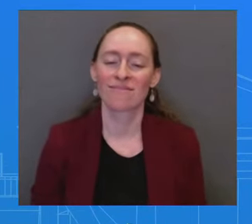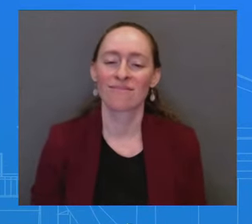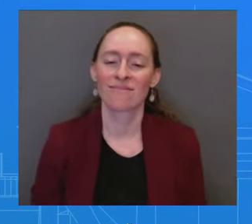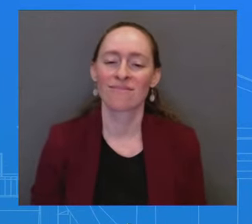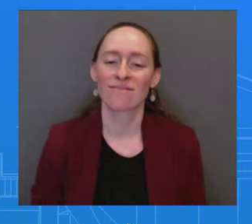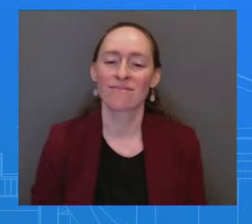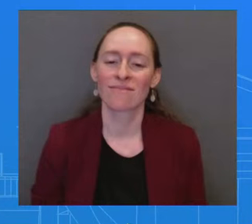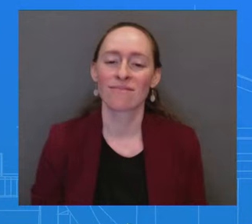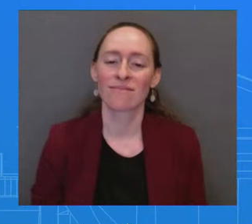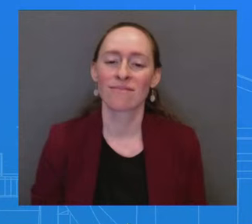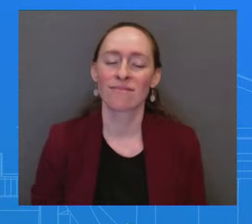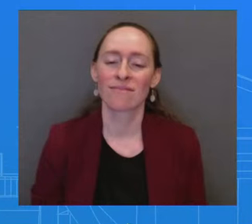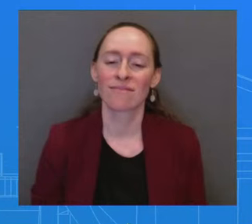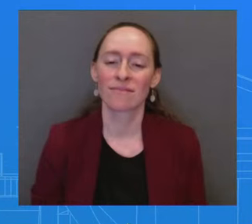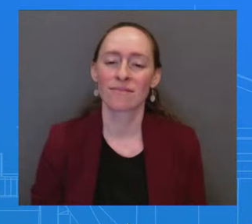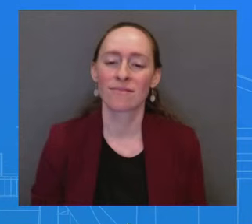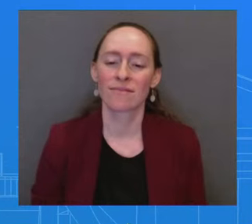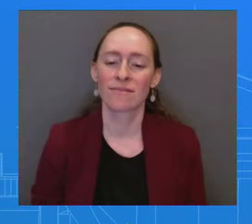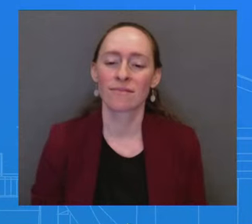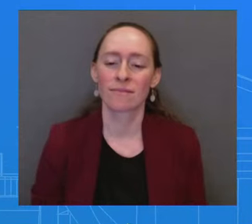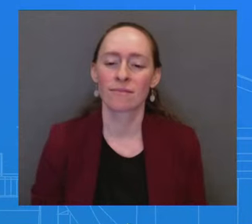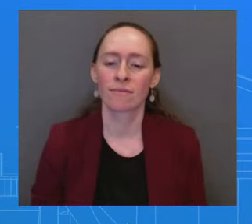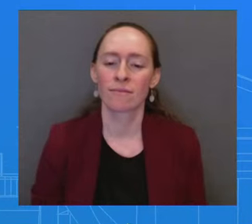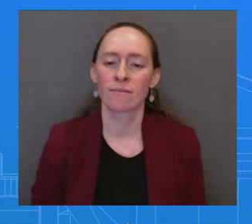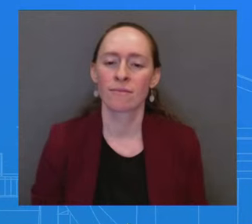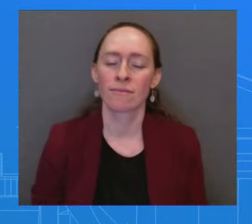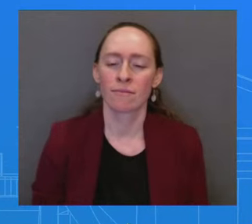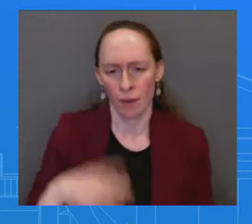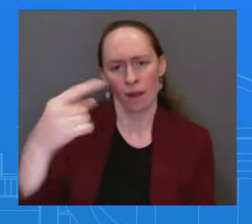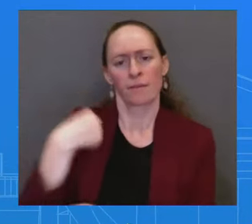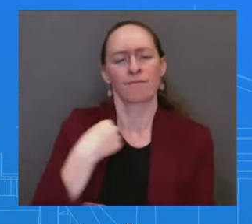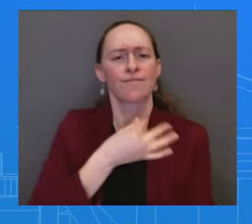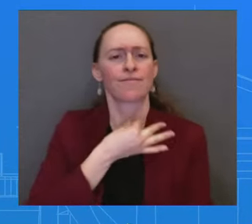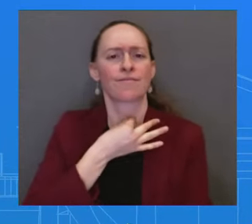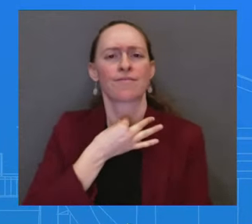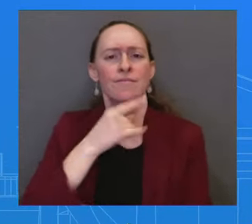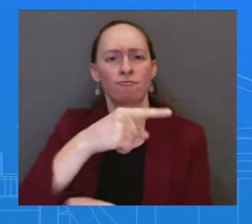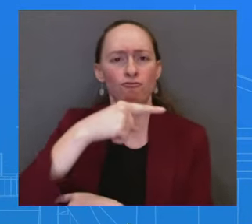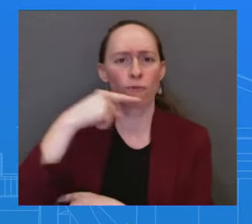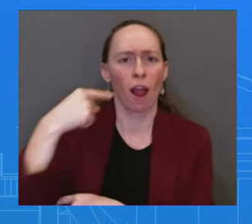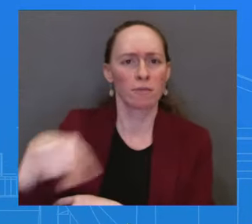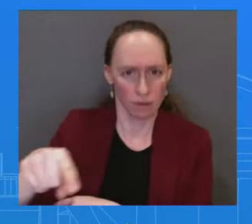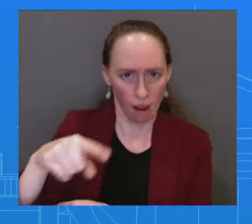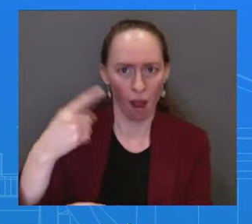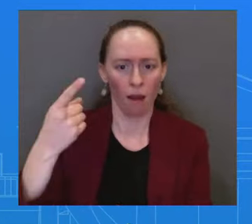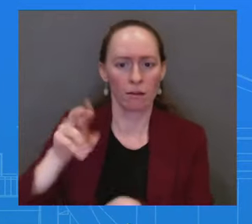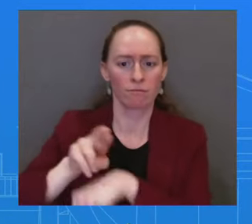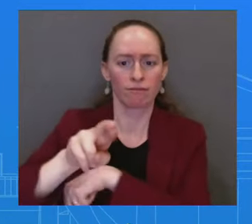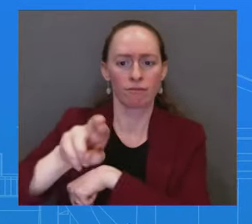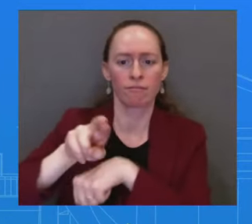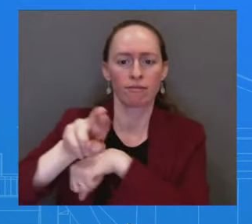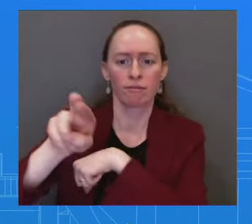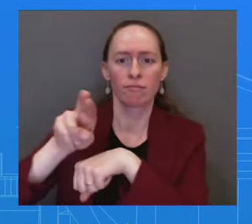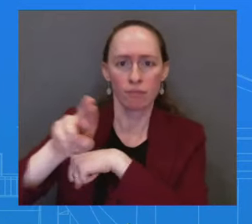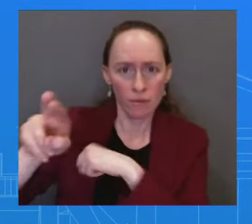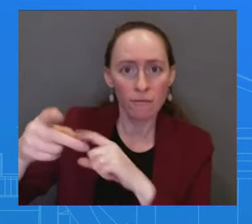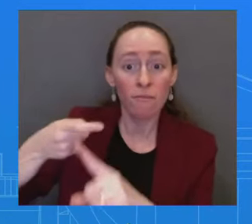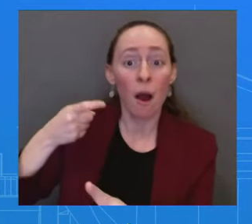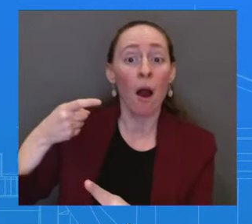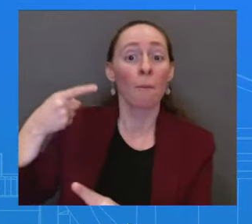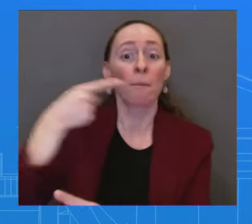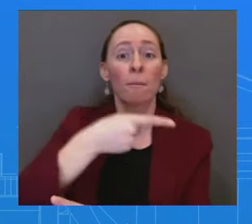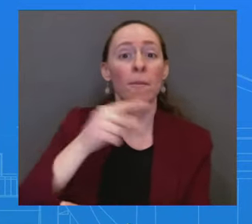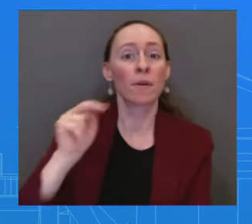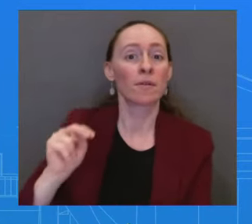- and what's your response to President Putin's visit in the near future to